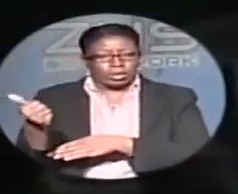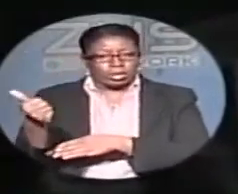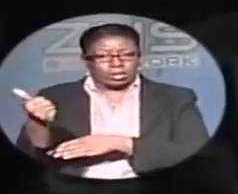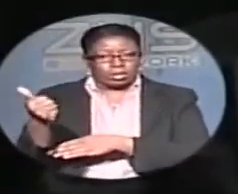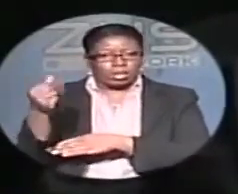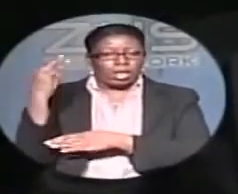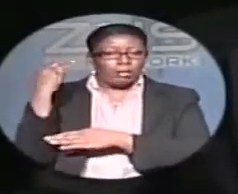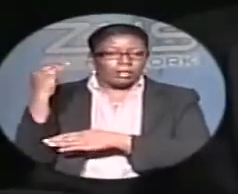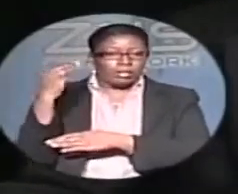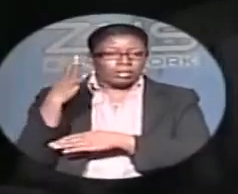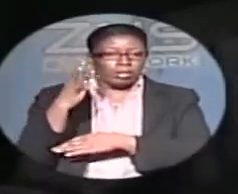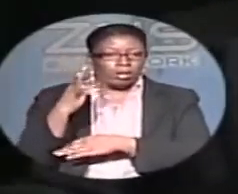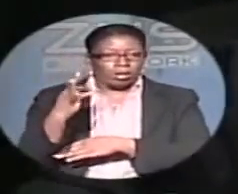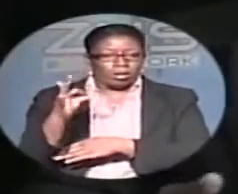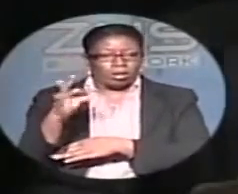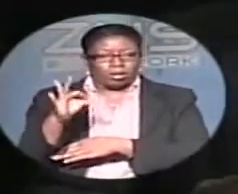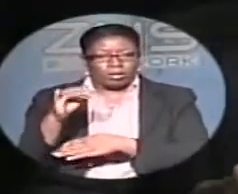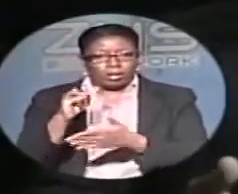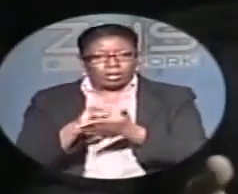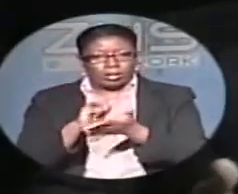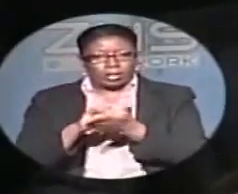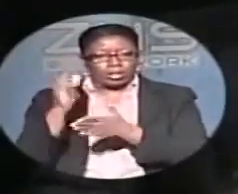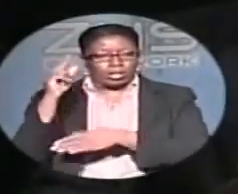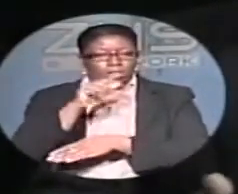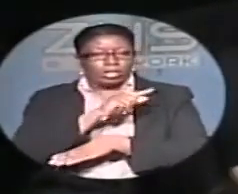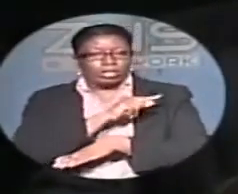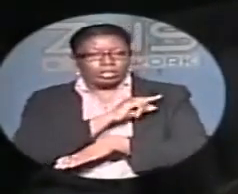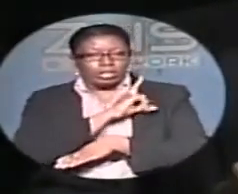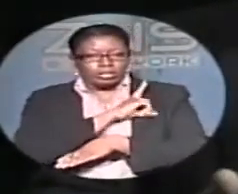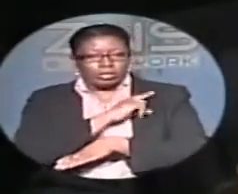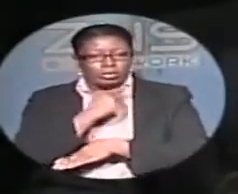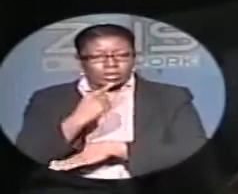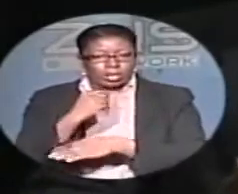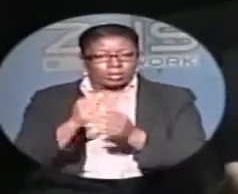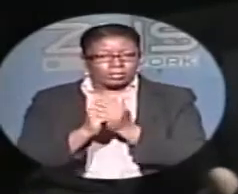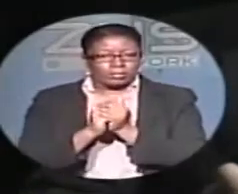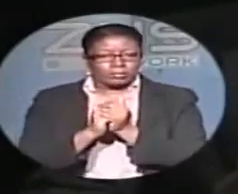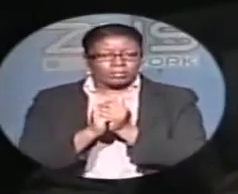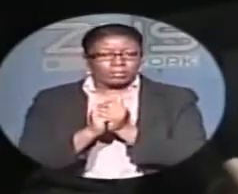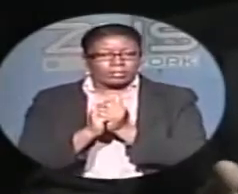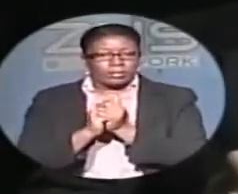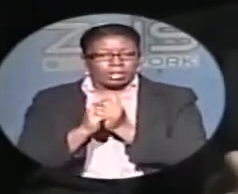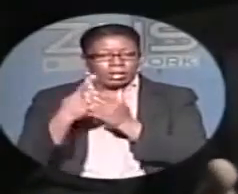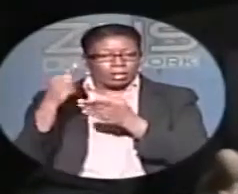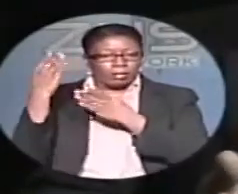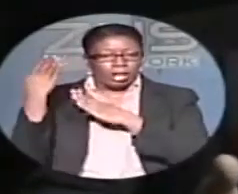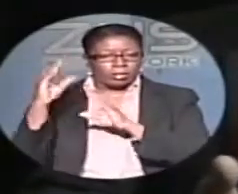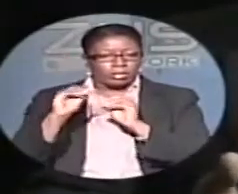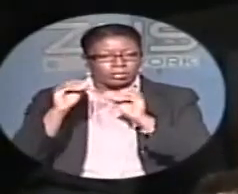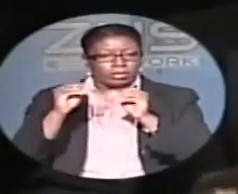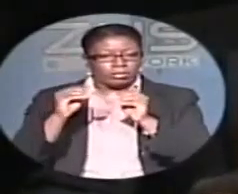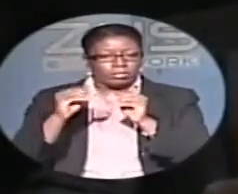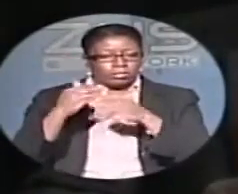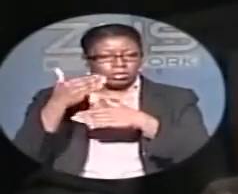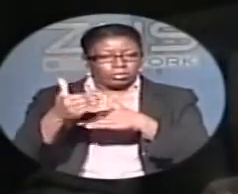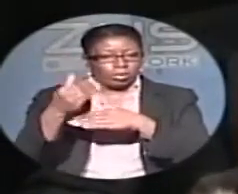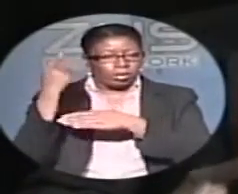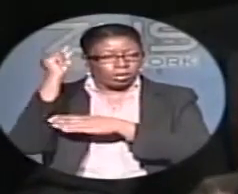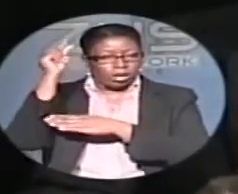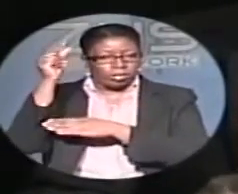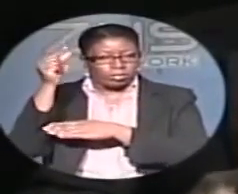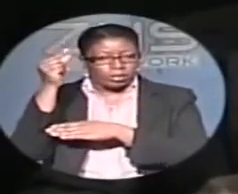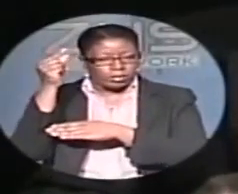Environment, Earl DeVoe, thanked the Foundation. The Bahamas National Trust has already put before the government a request to create